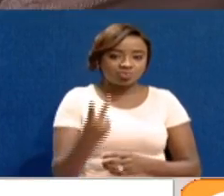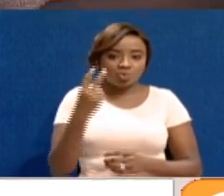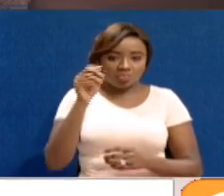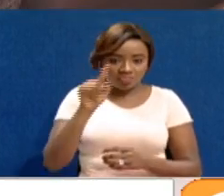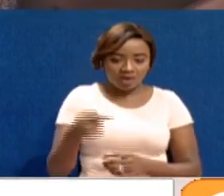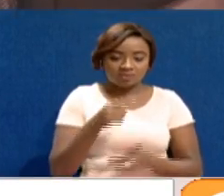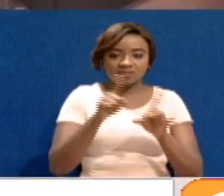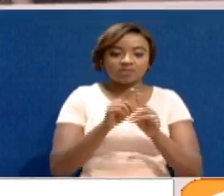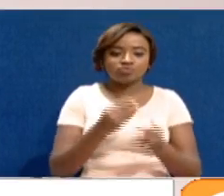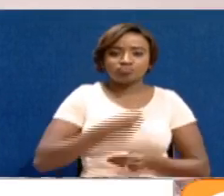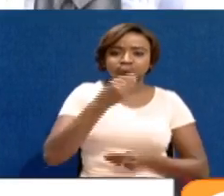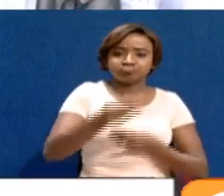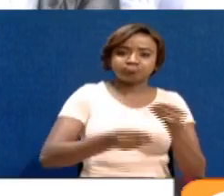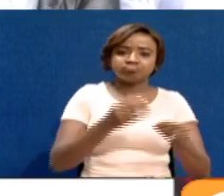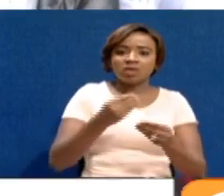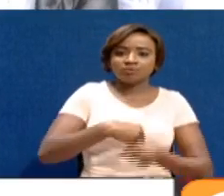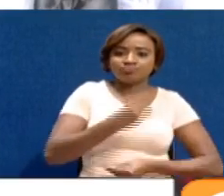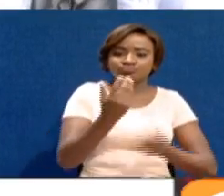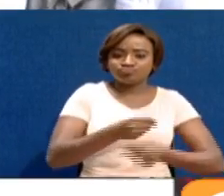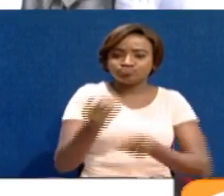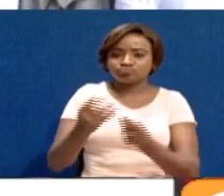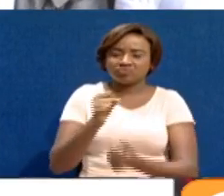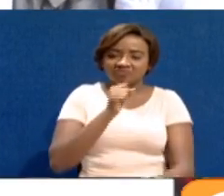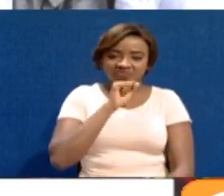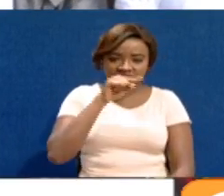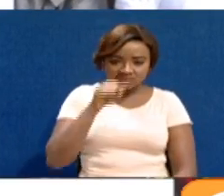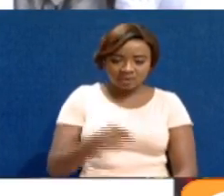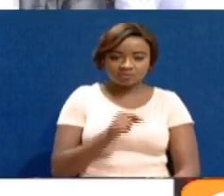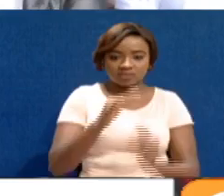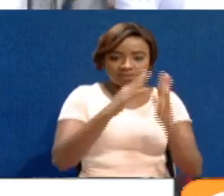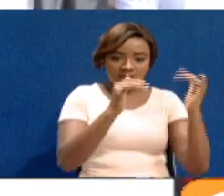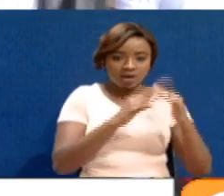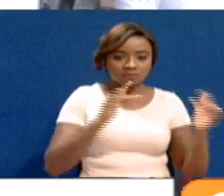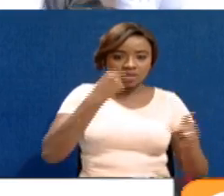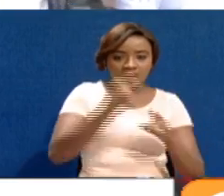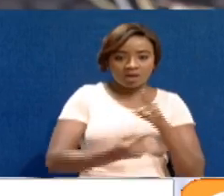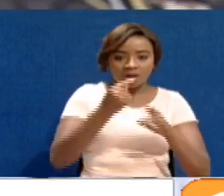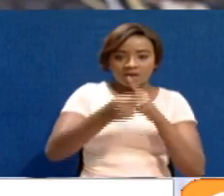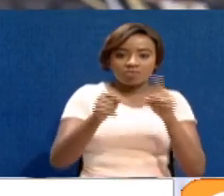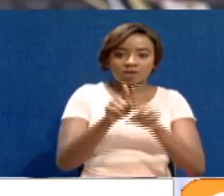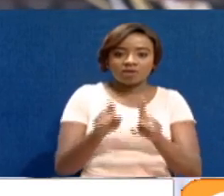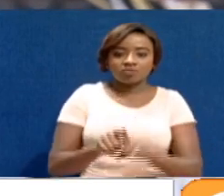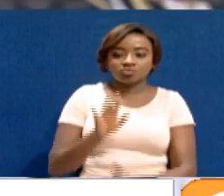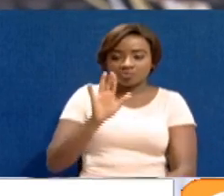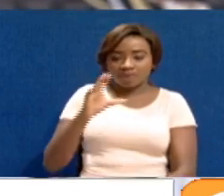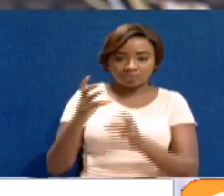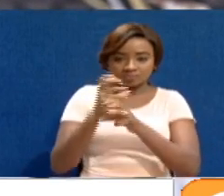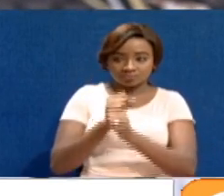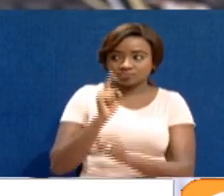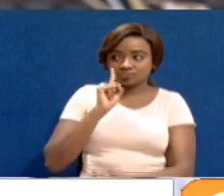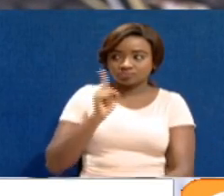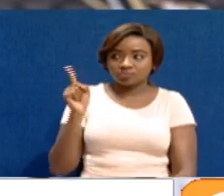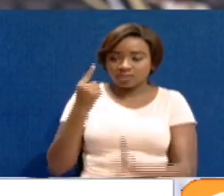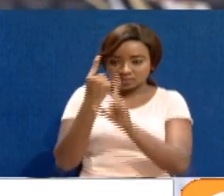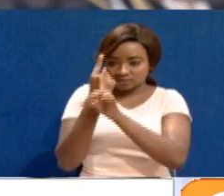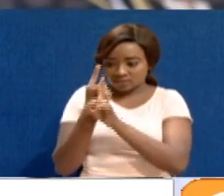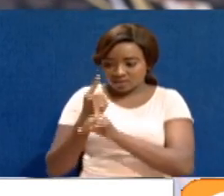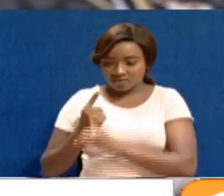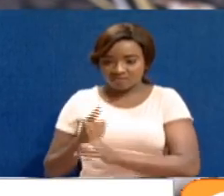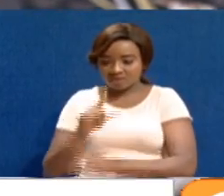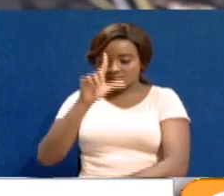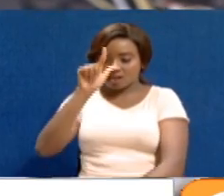50,000 units annually, with available options catering to the upper middle class, LaTrust CPF CEO Jose Akili